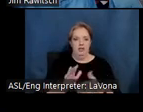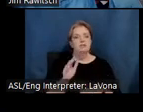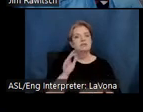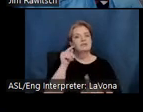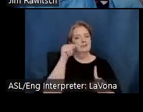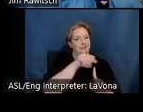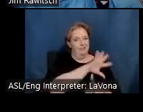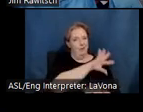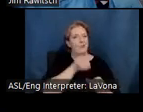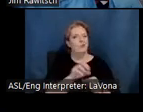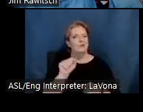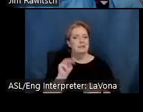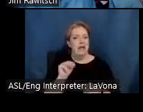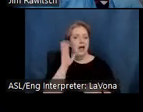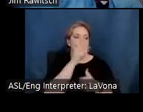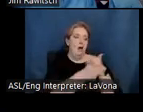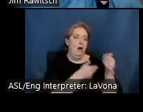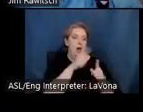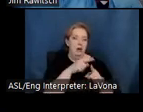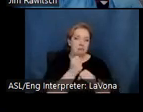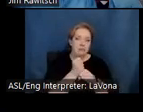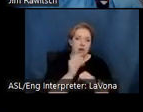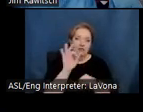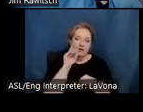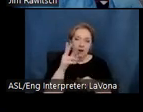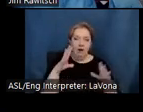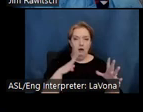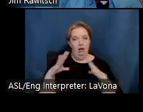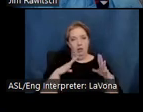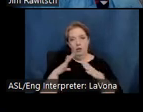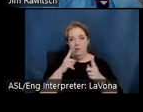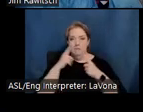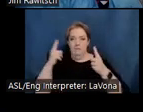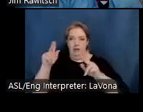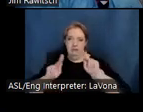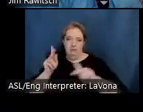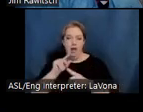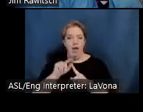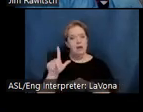commissioned to make furniture for Hollywood celebrities in one of LA's hottest new hotels.